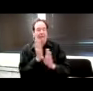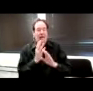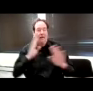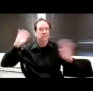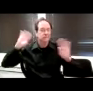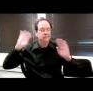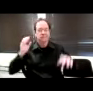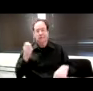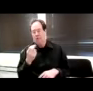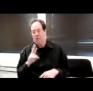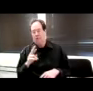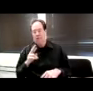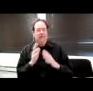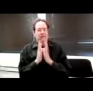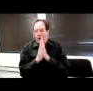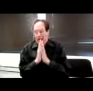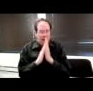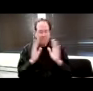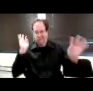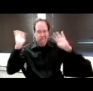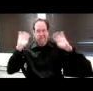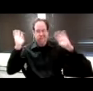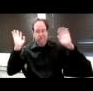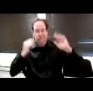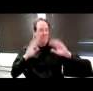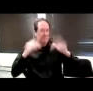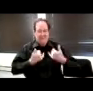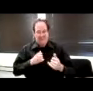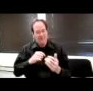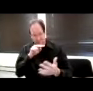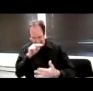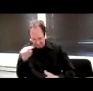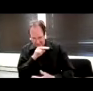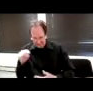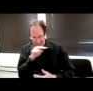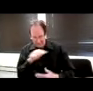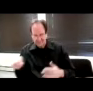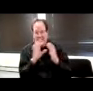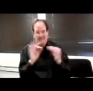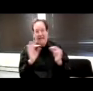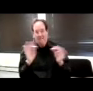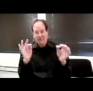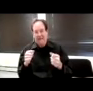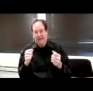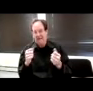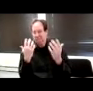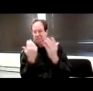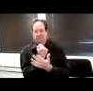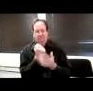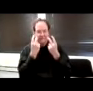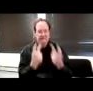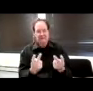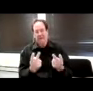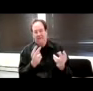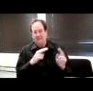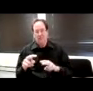in a crowded place or a noisy place, they still have the ability to view